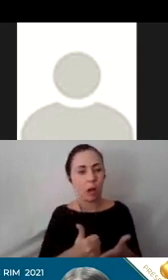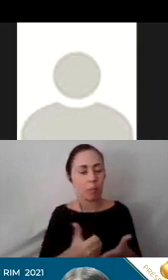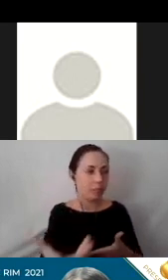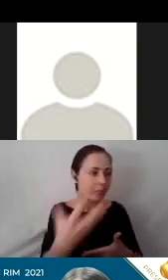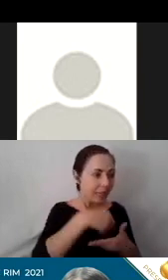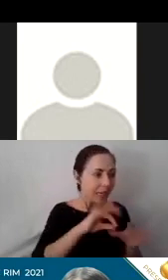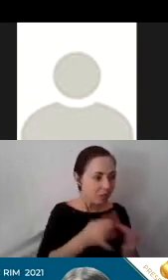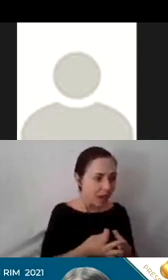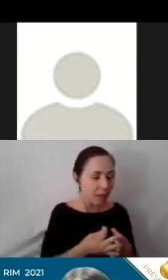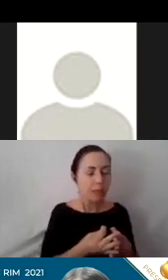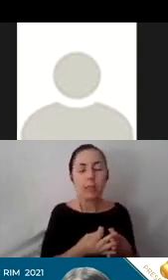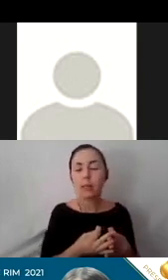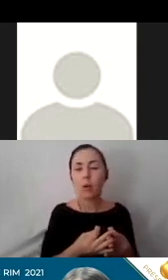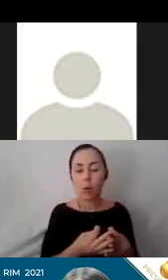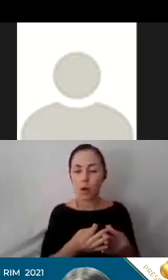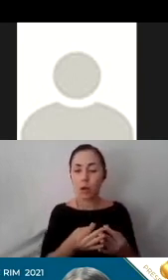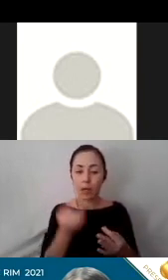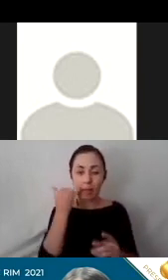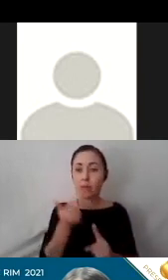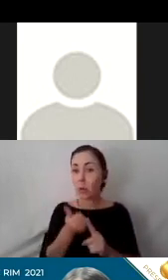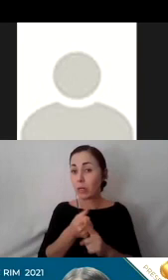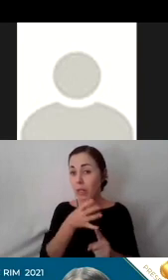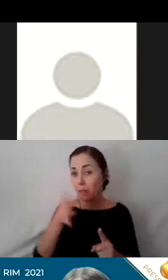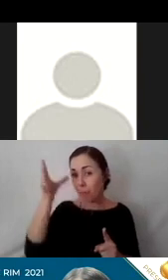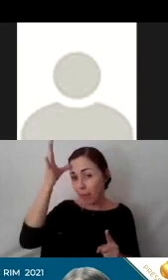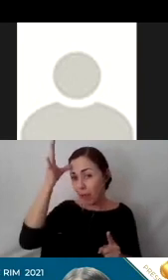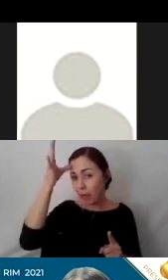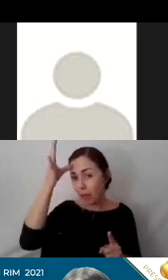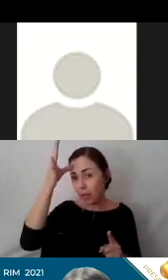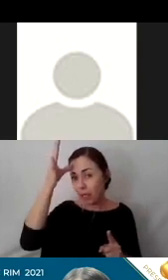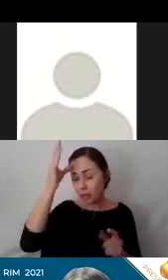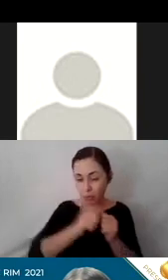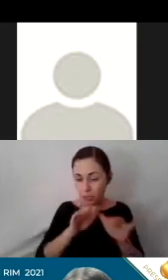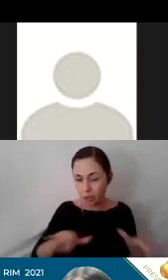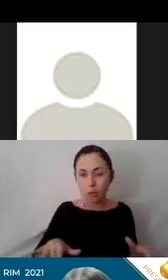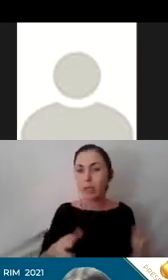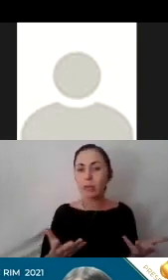families, or perhaps you being a parent of children yourself?